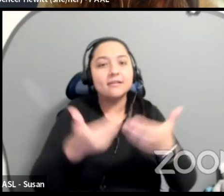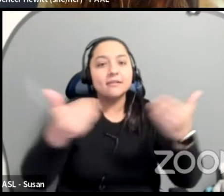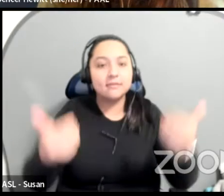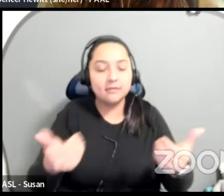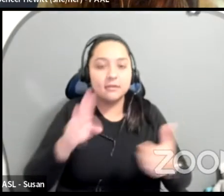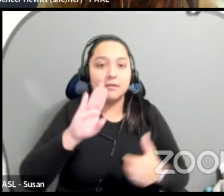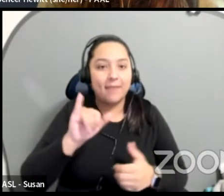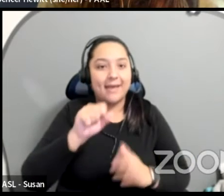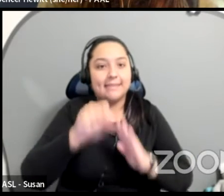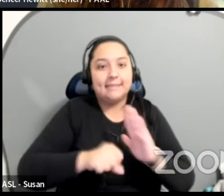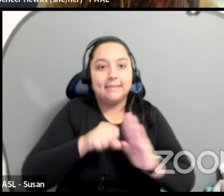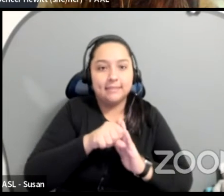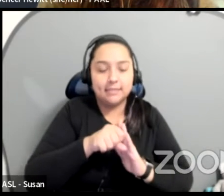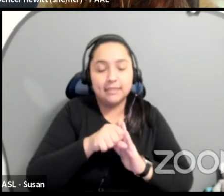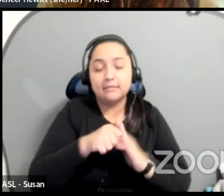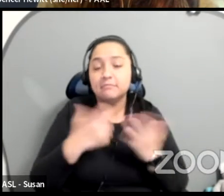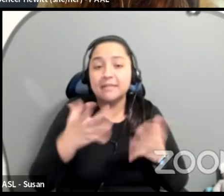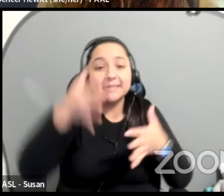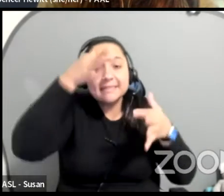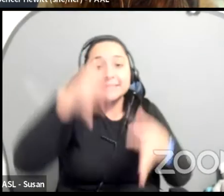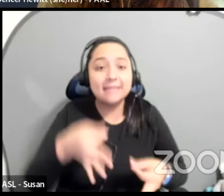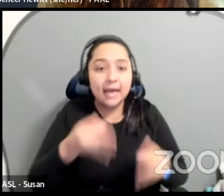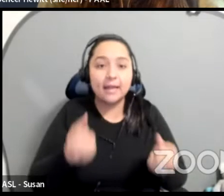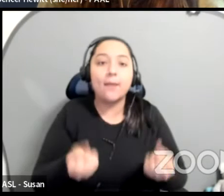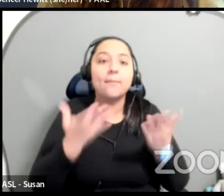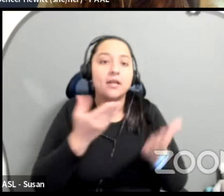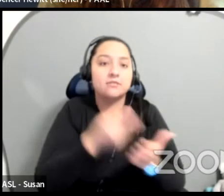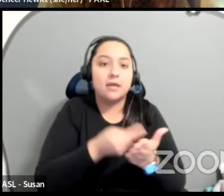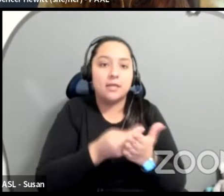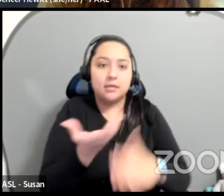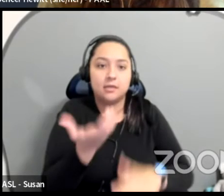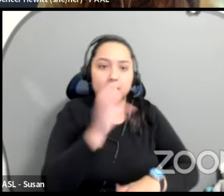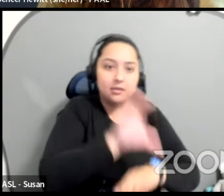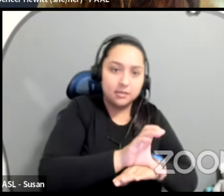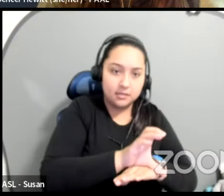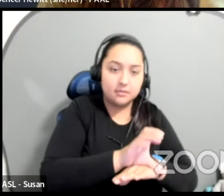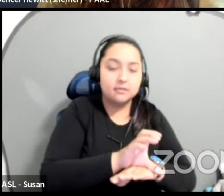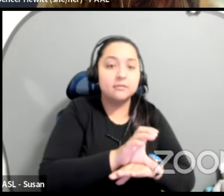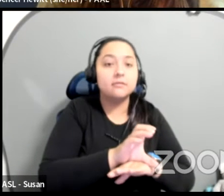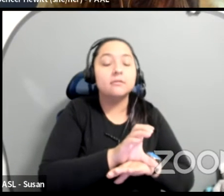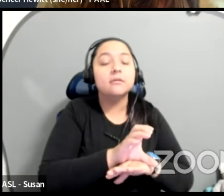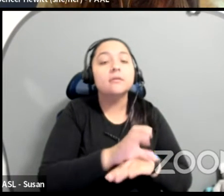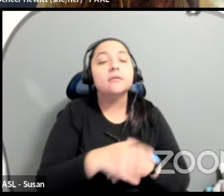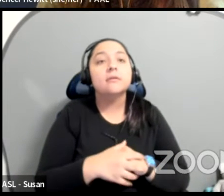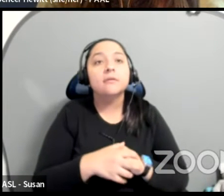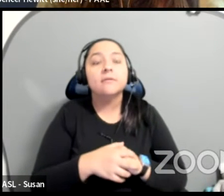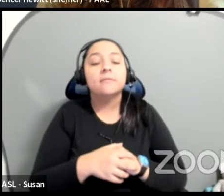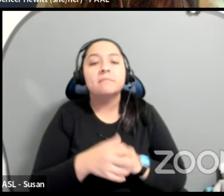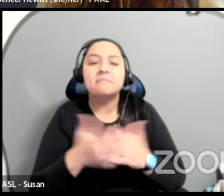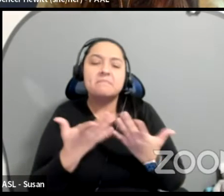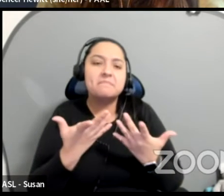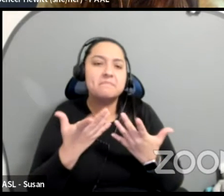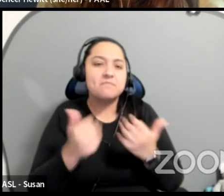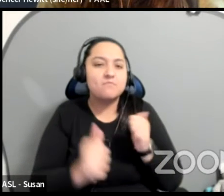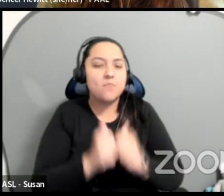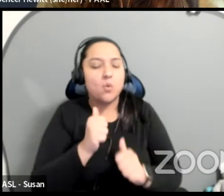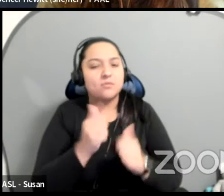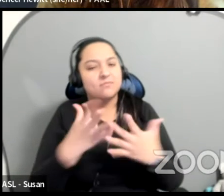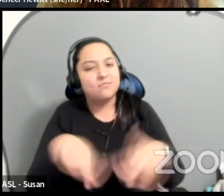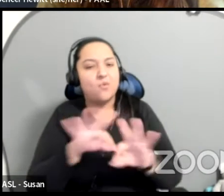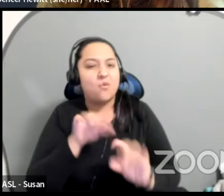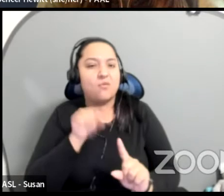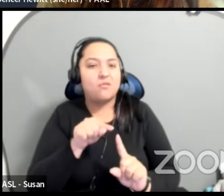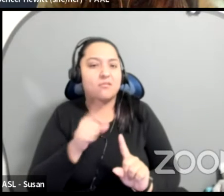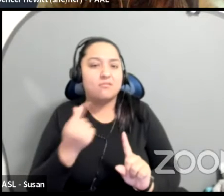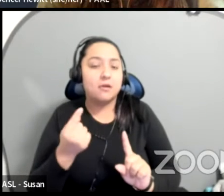that you want to put there. Um, the most powerful thing that I'll say is this, uh, I